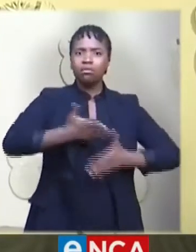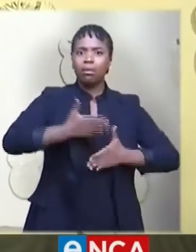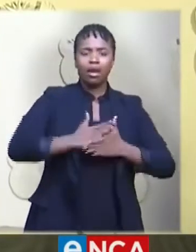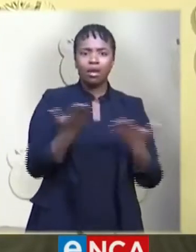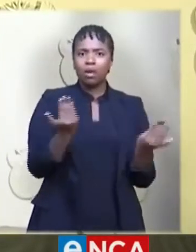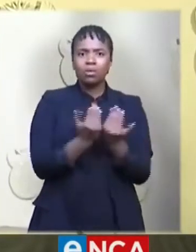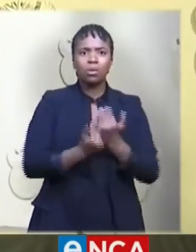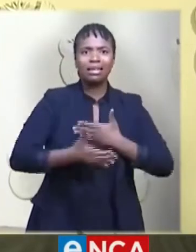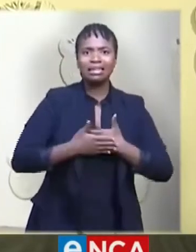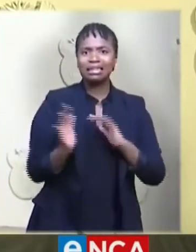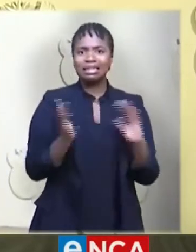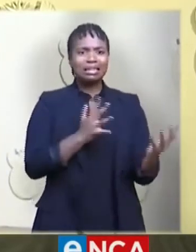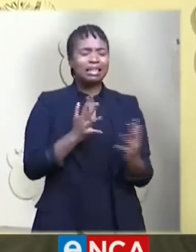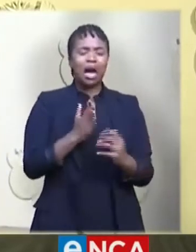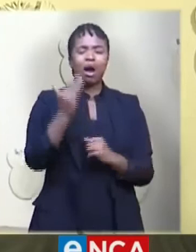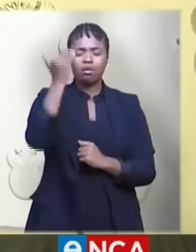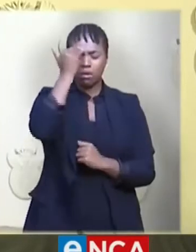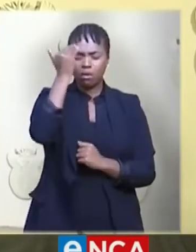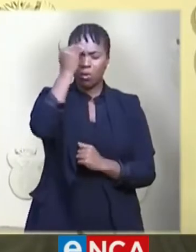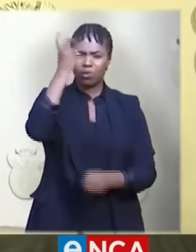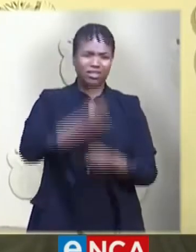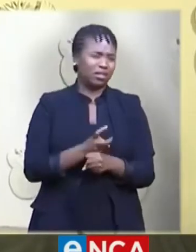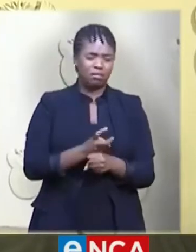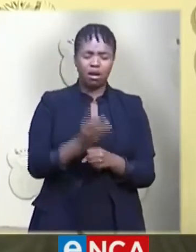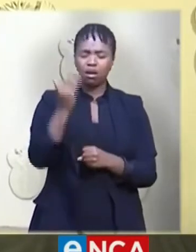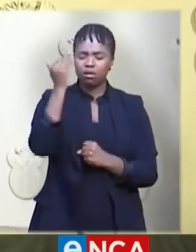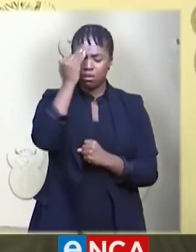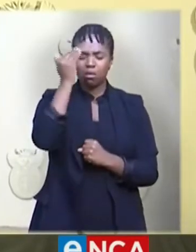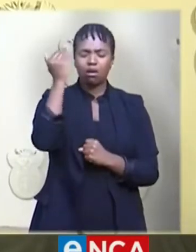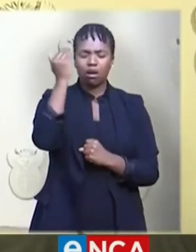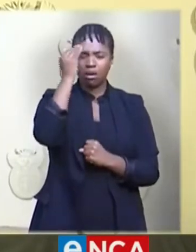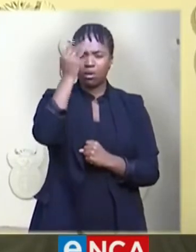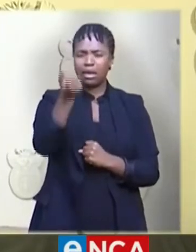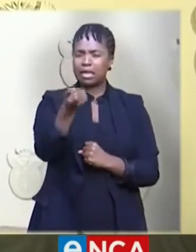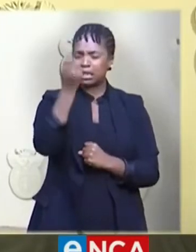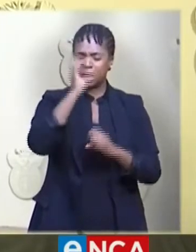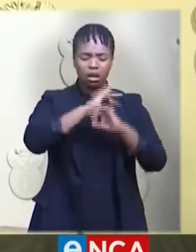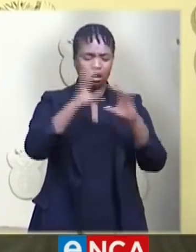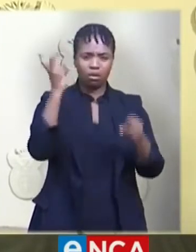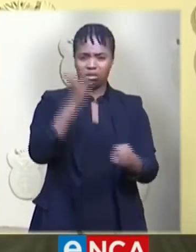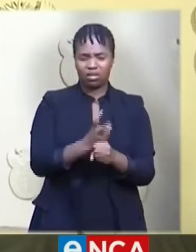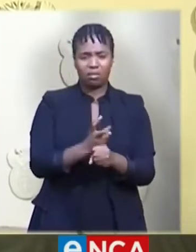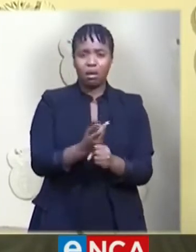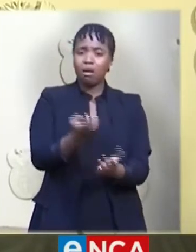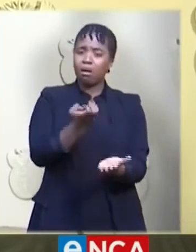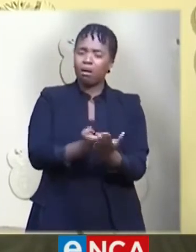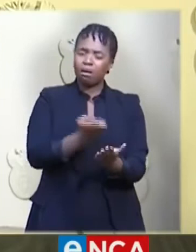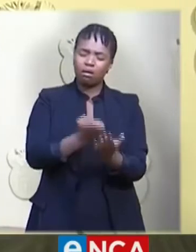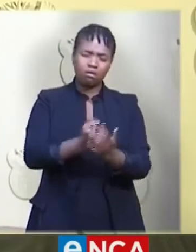I am keenly aware of the impact this will have also on our economy.